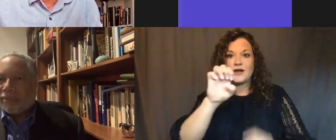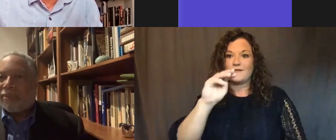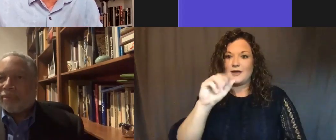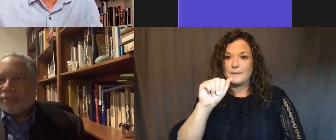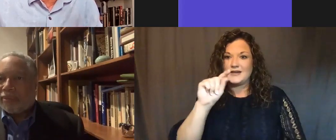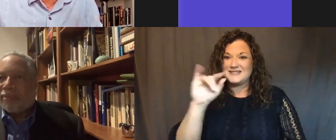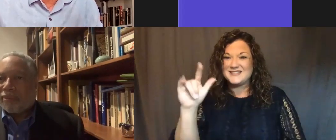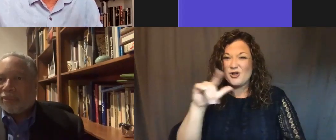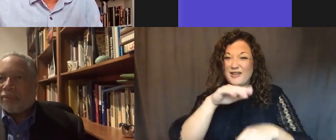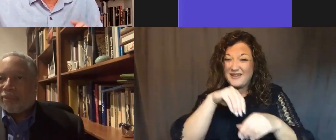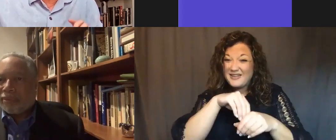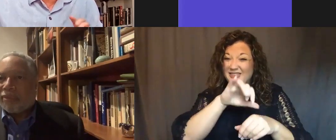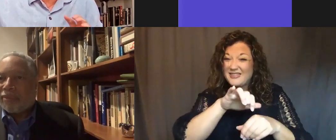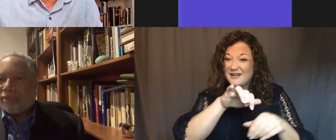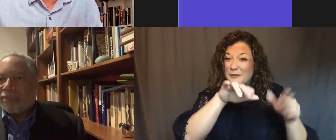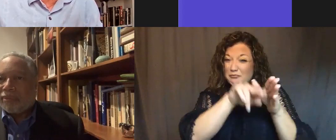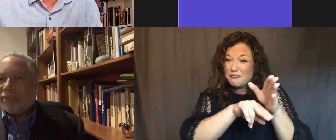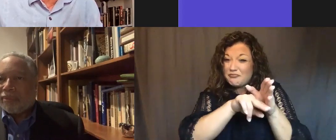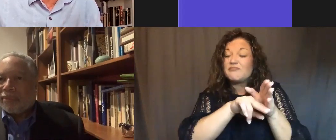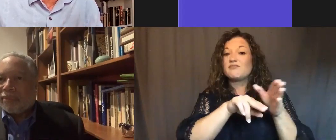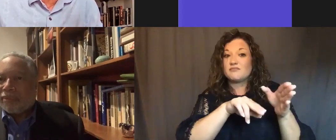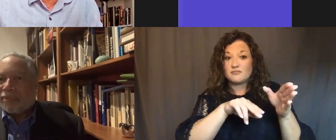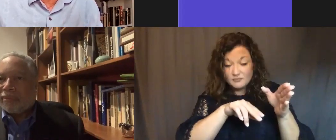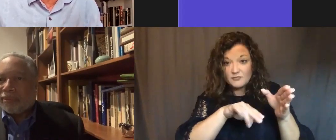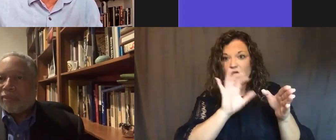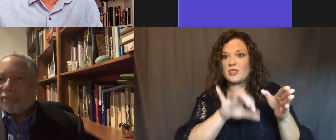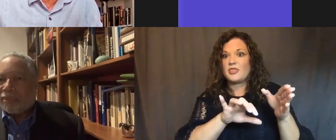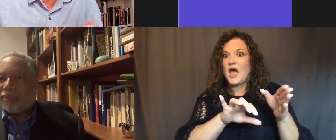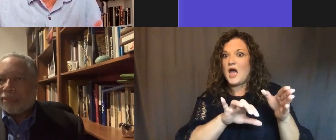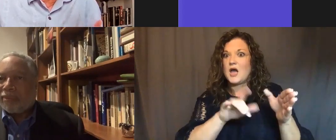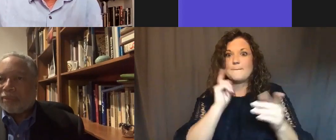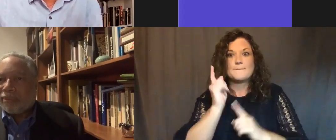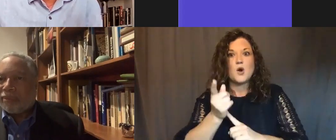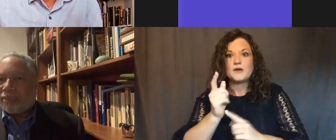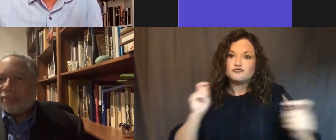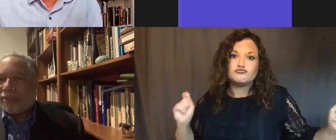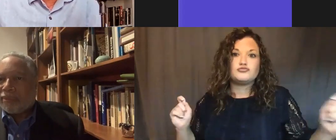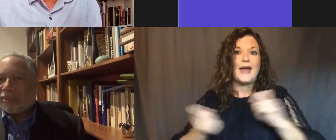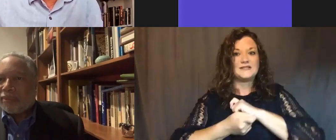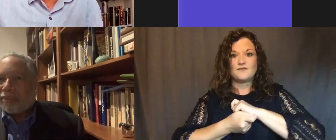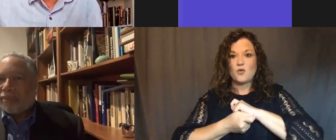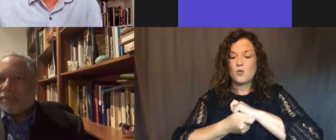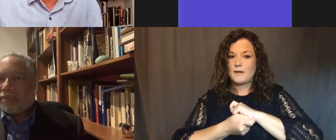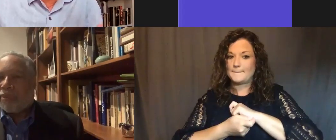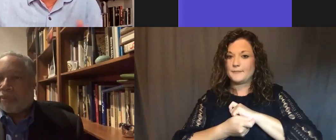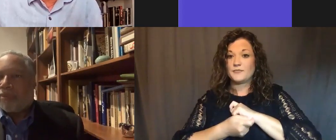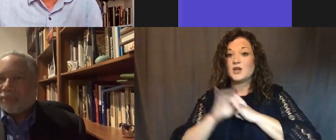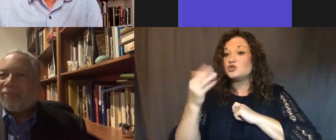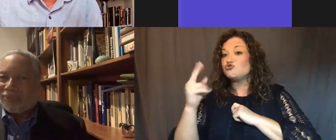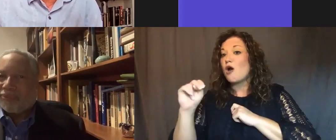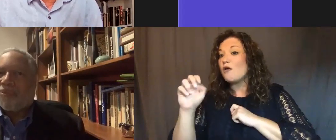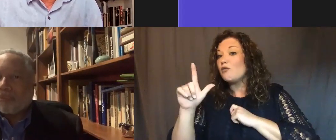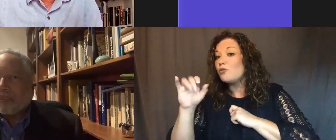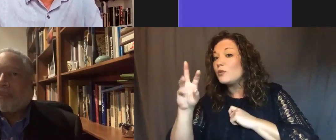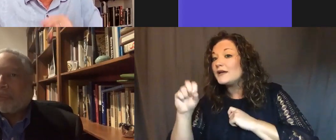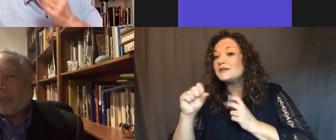on the cover of Jet was a transformative moment for them. know, John Lewis and Julian Bond and the